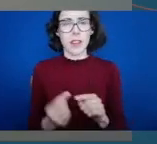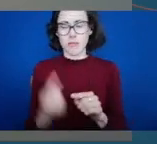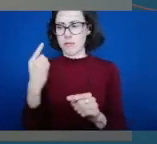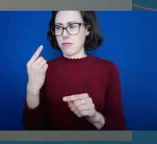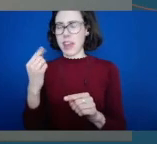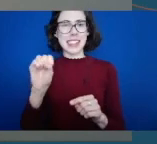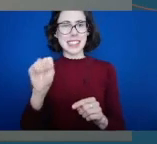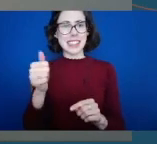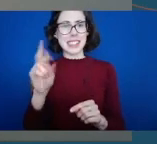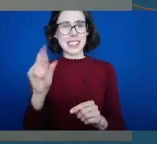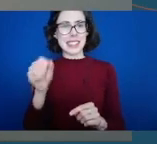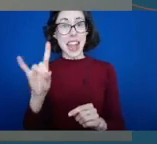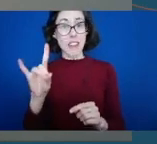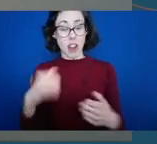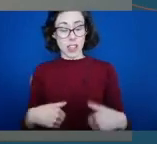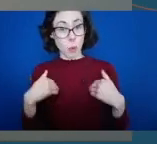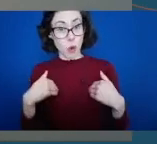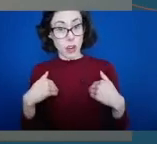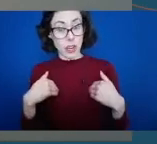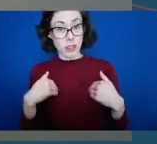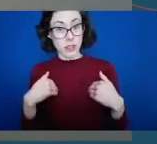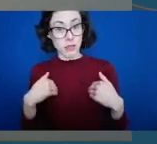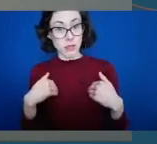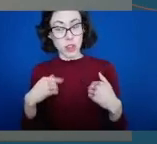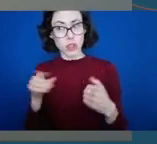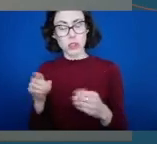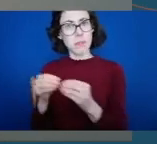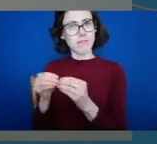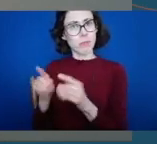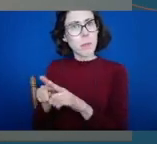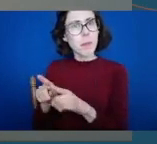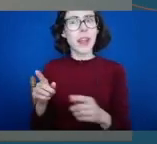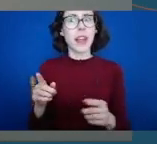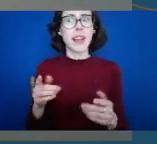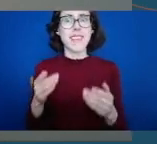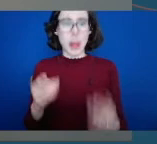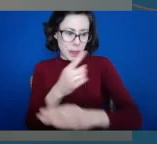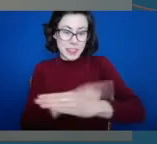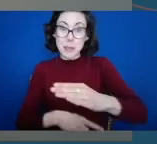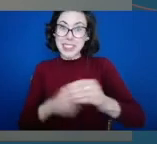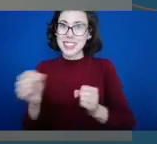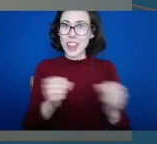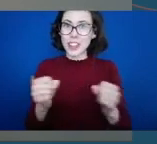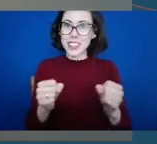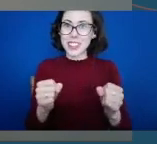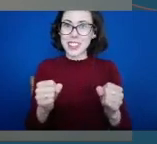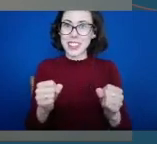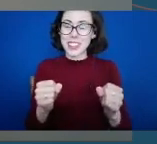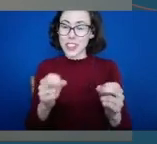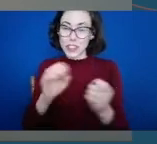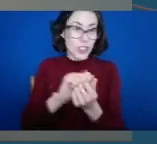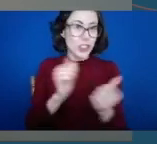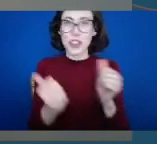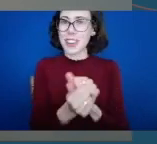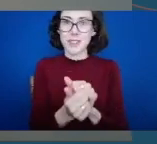morning. And I suppose the innovation that has happened within disability services and that, I suppose, routine that has changed so much for people with